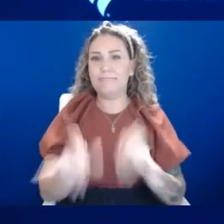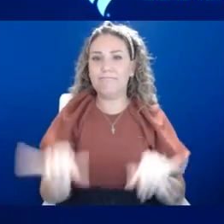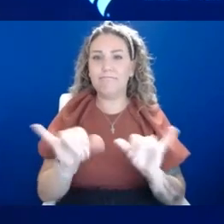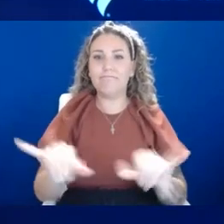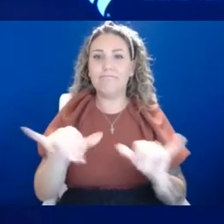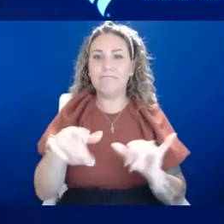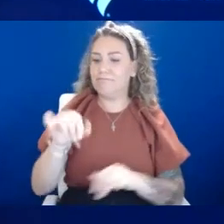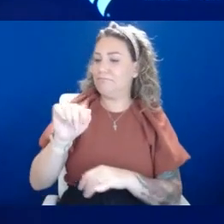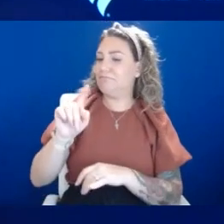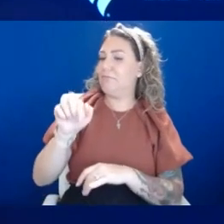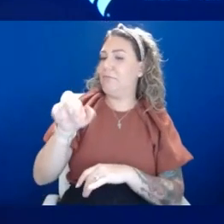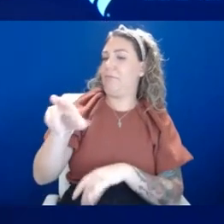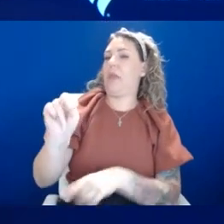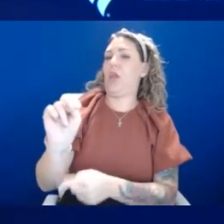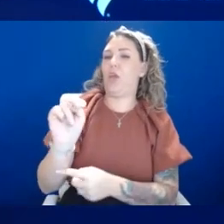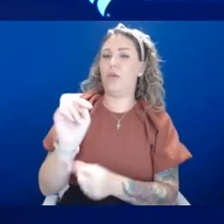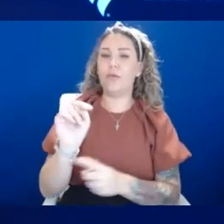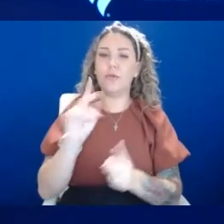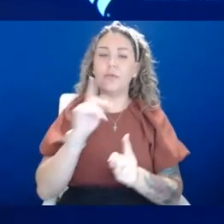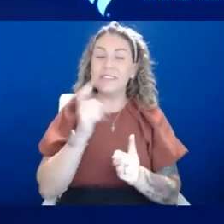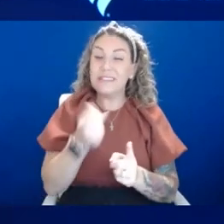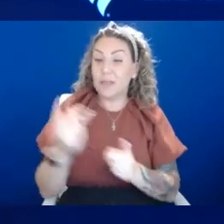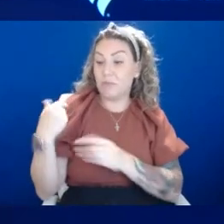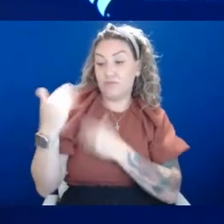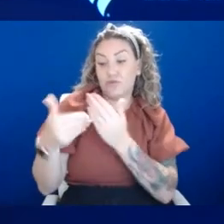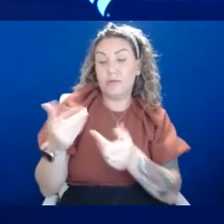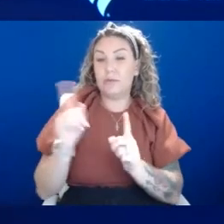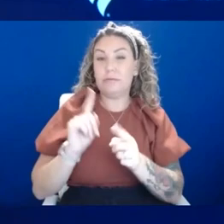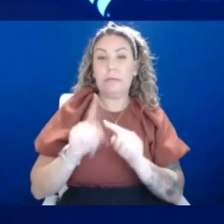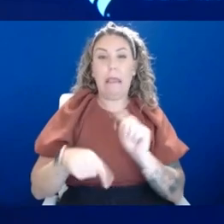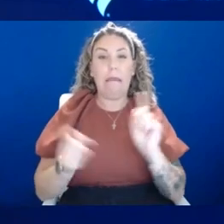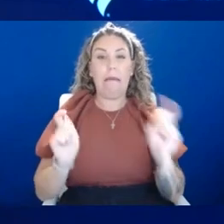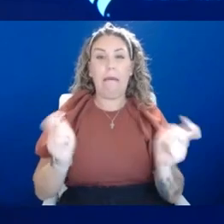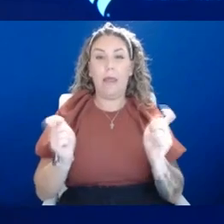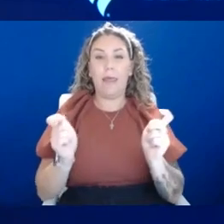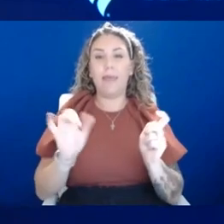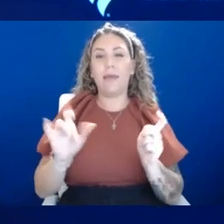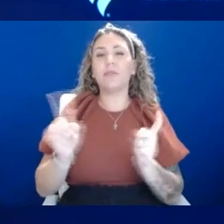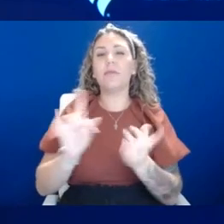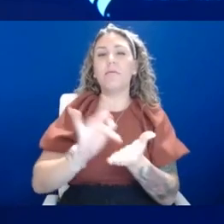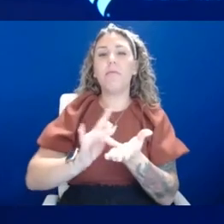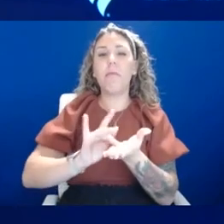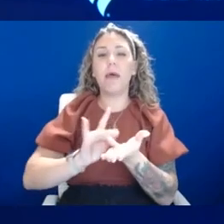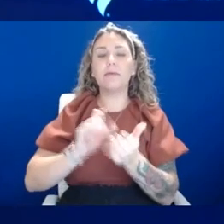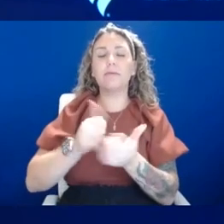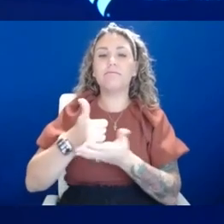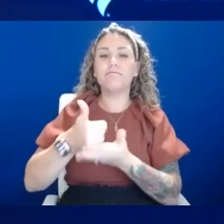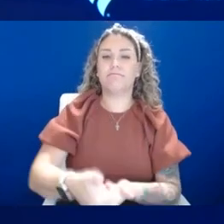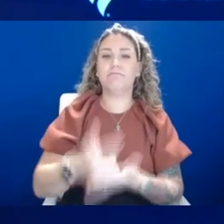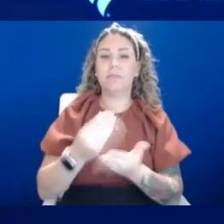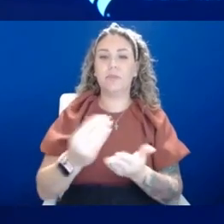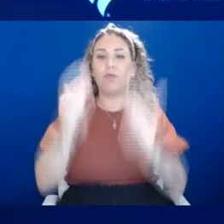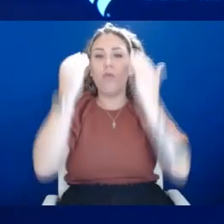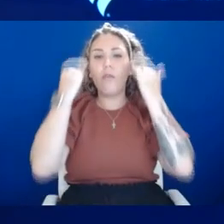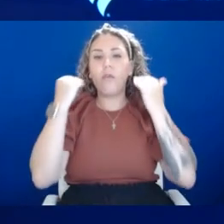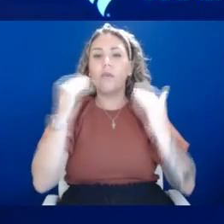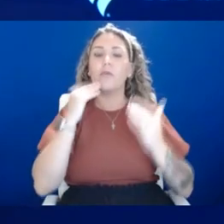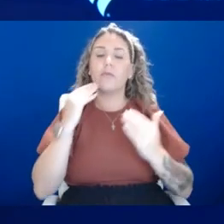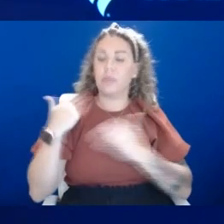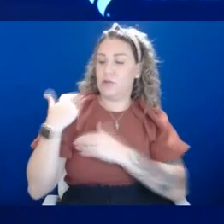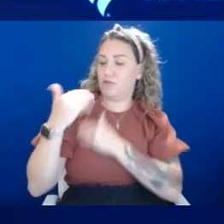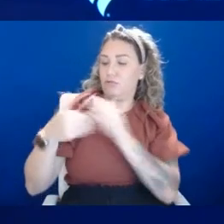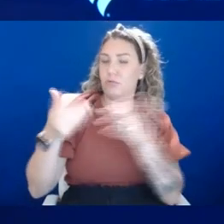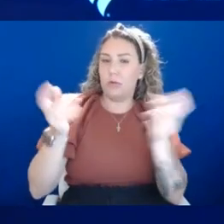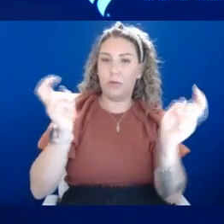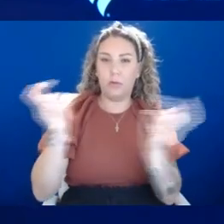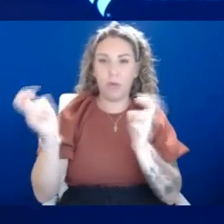And so some of this is not modifiable. And so, um, that's where medications can sometimes be, um, helpful if we're trying to overcome some kind of genetic issue that may be causing